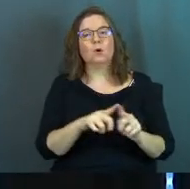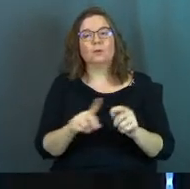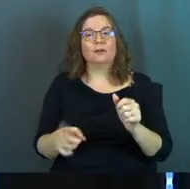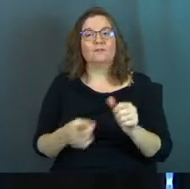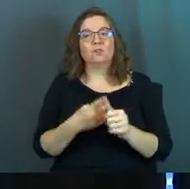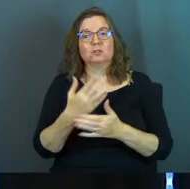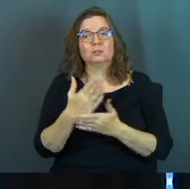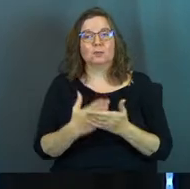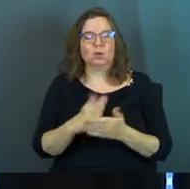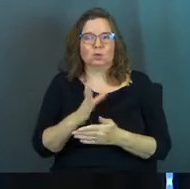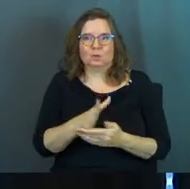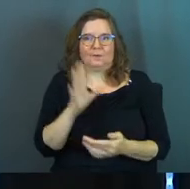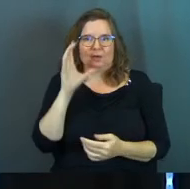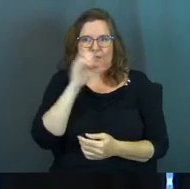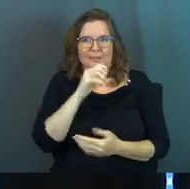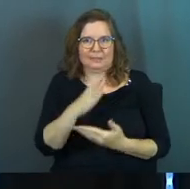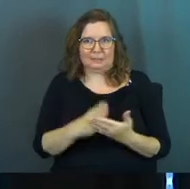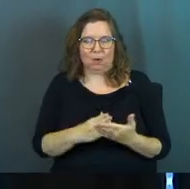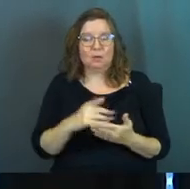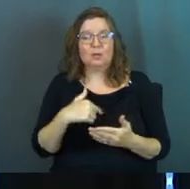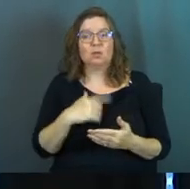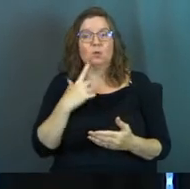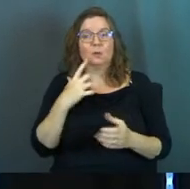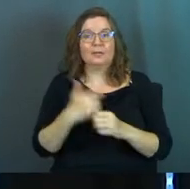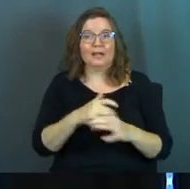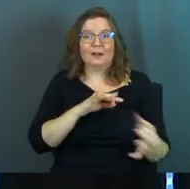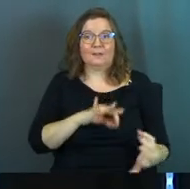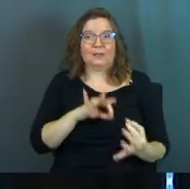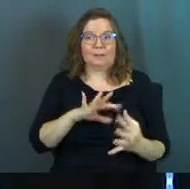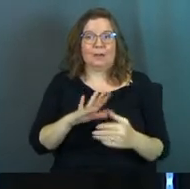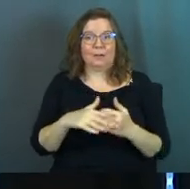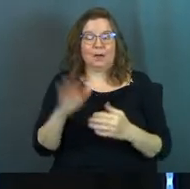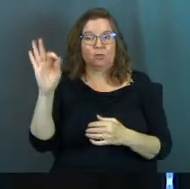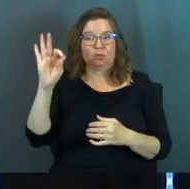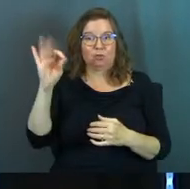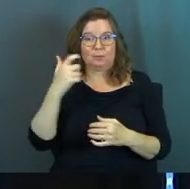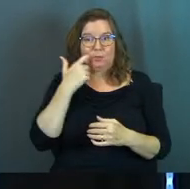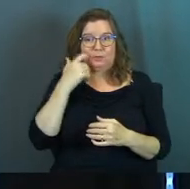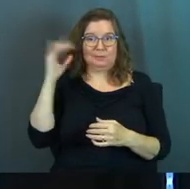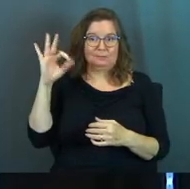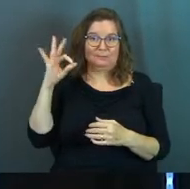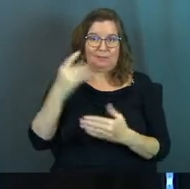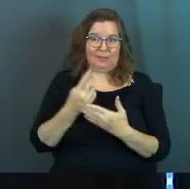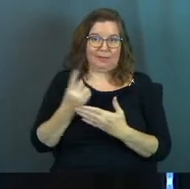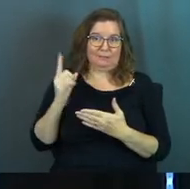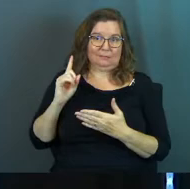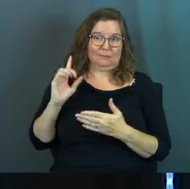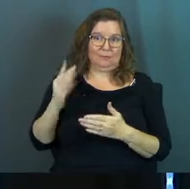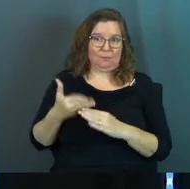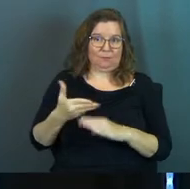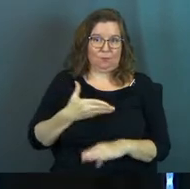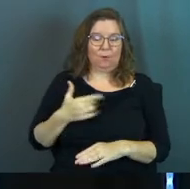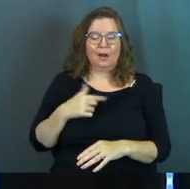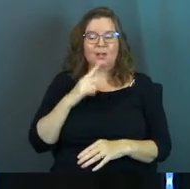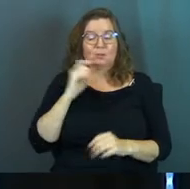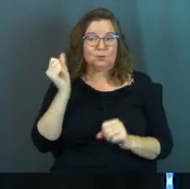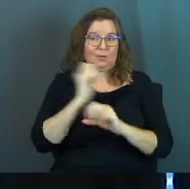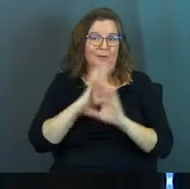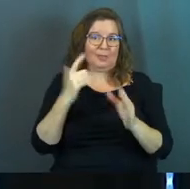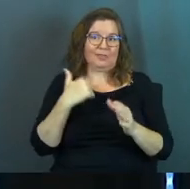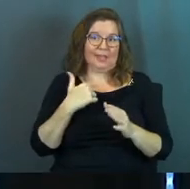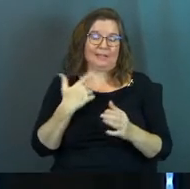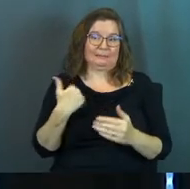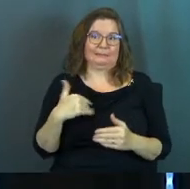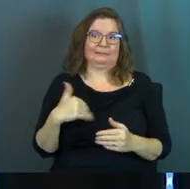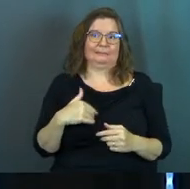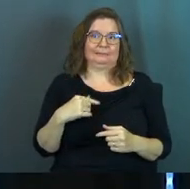also, the very first part, and you never miss this part, is you would get feedback on the sermon that you gave the past Sunday. And as you can imagine,